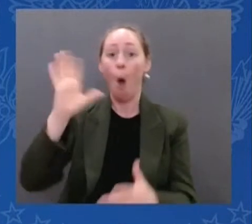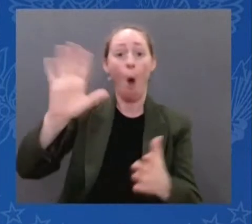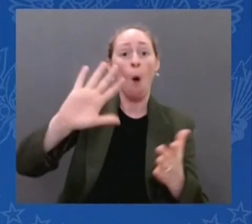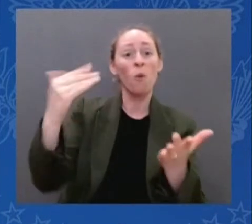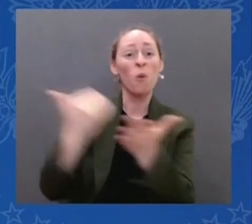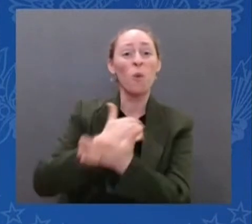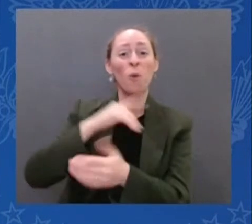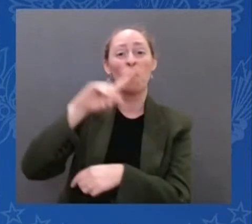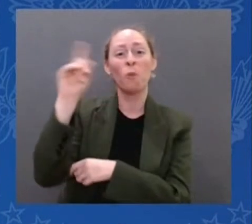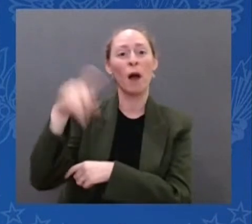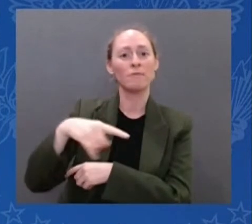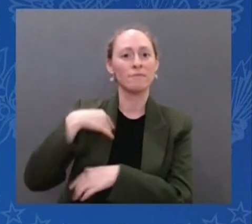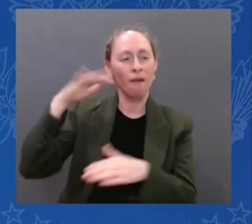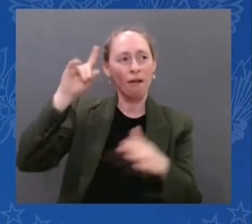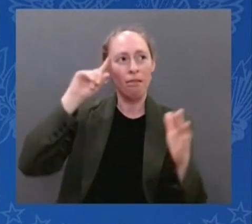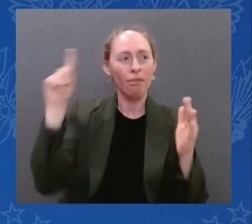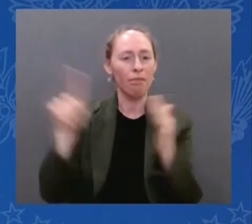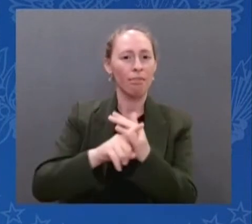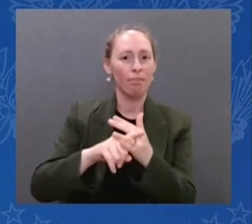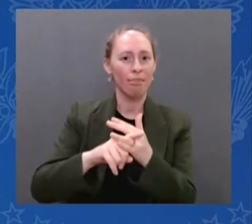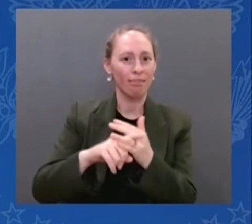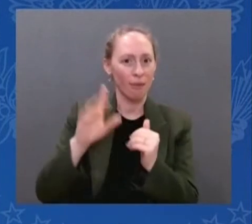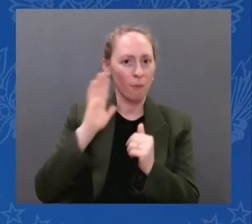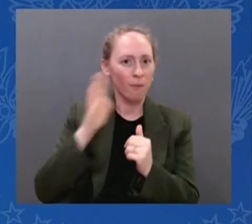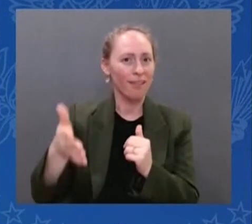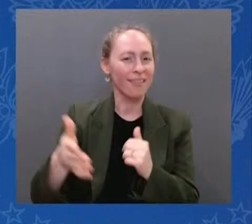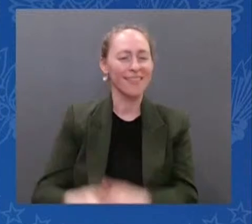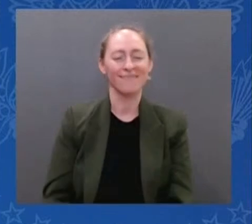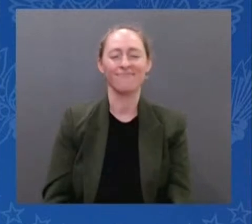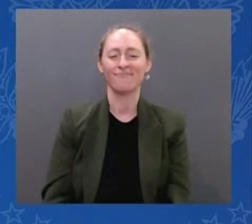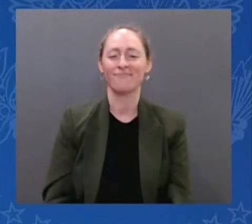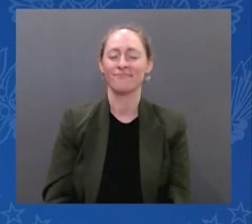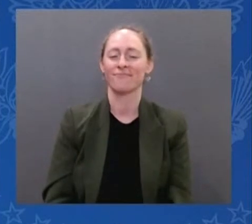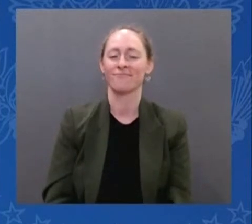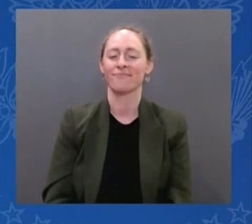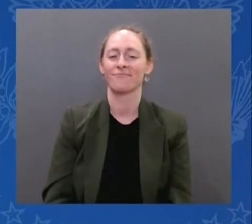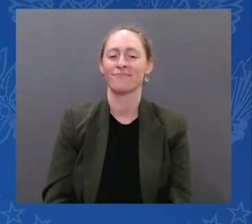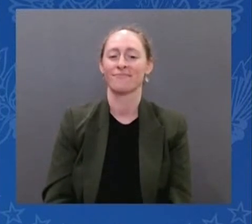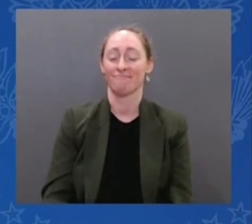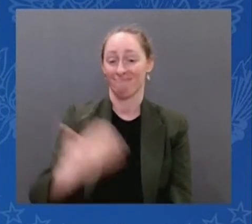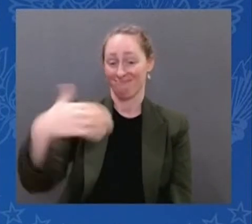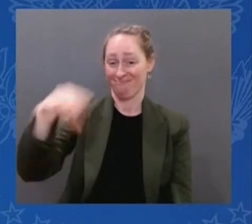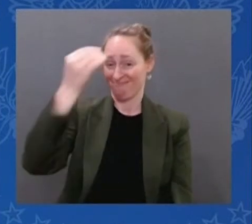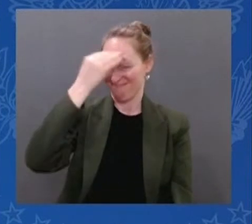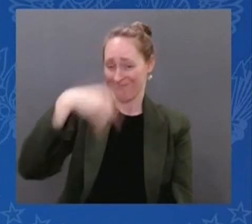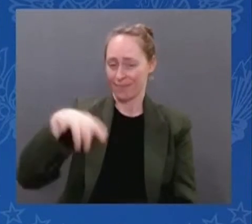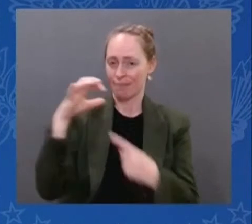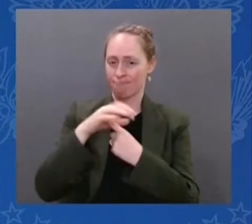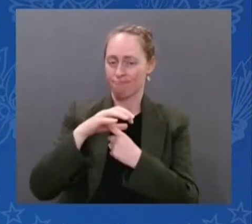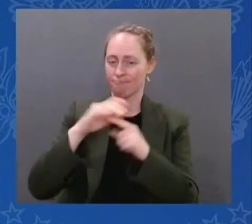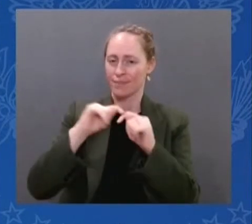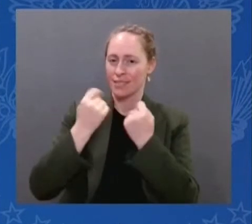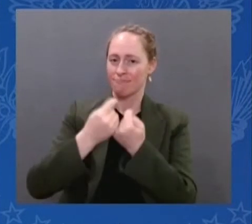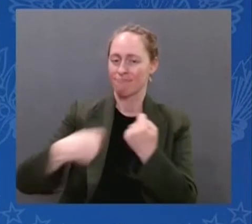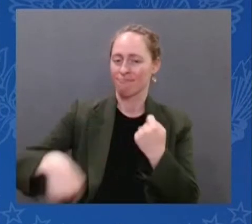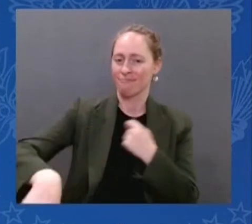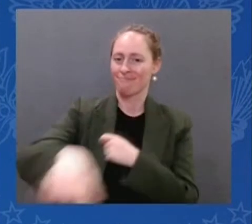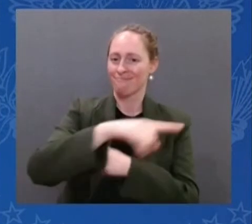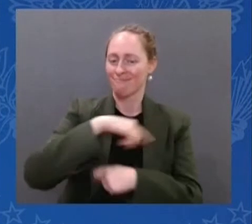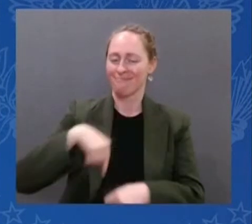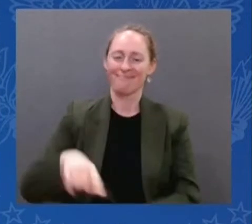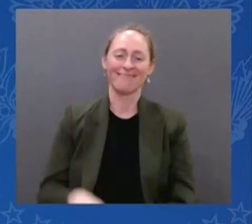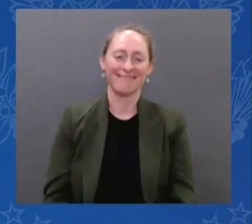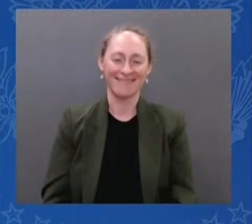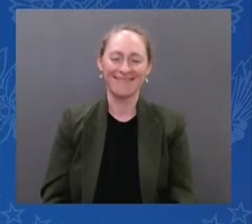team that's out here. Part of that team led by Thomas Zurbuchen, and